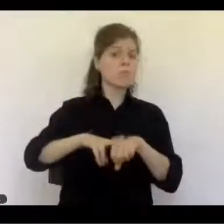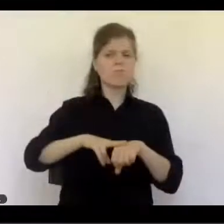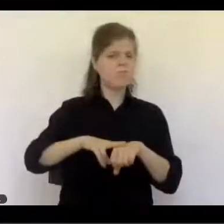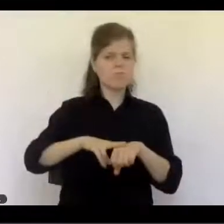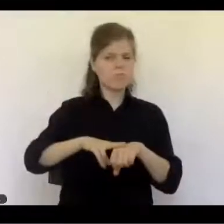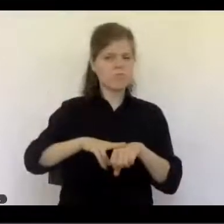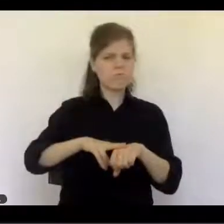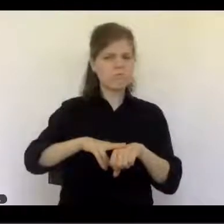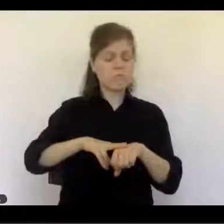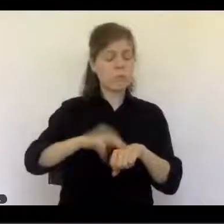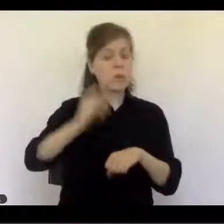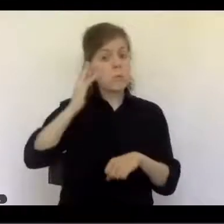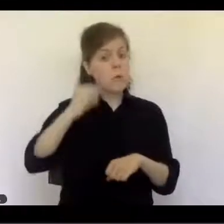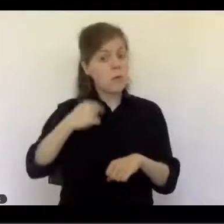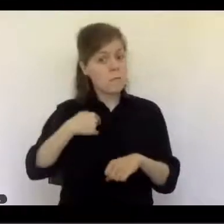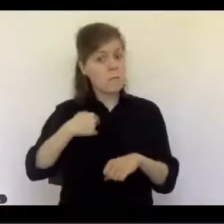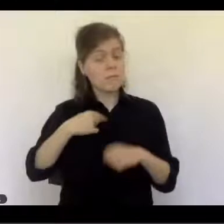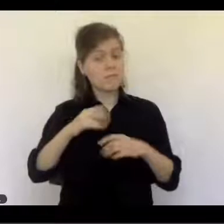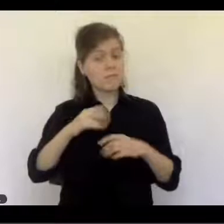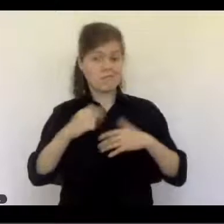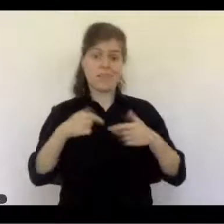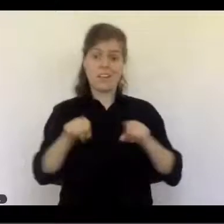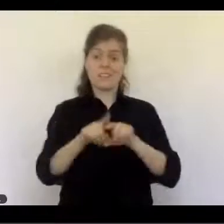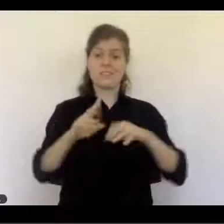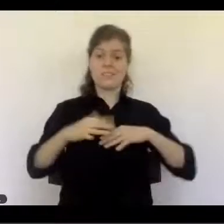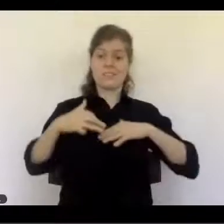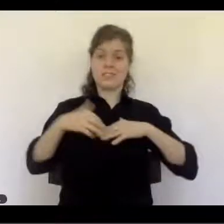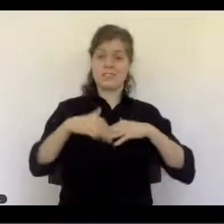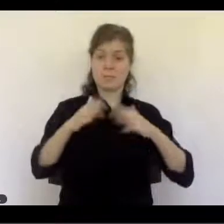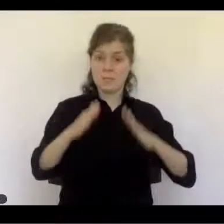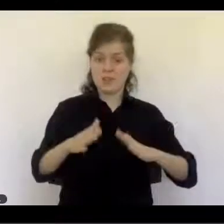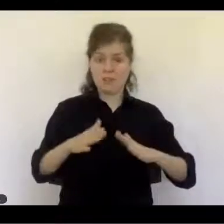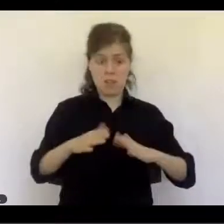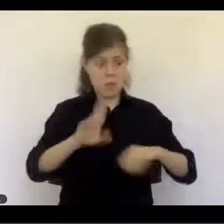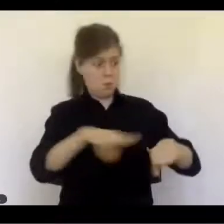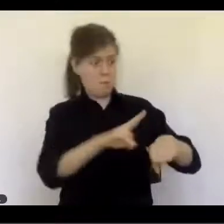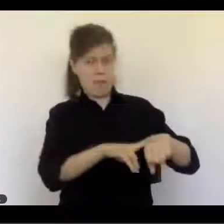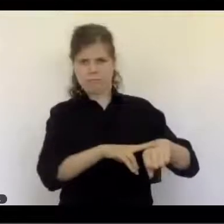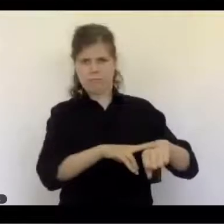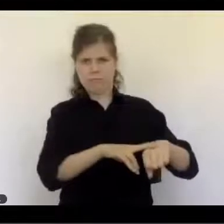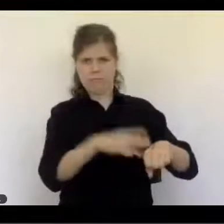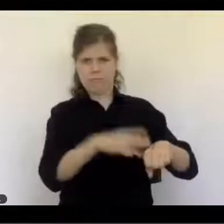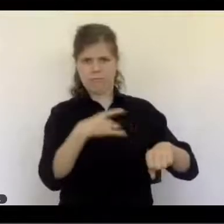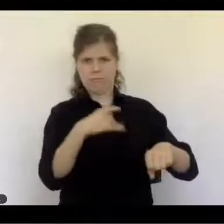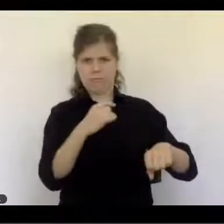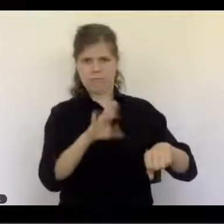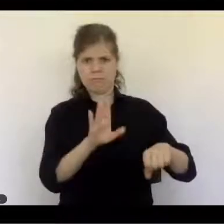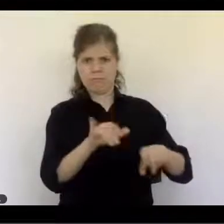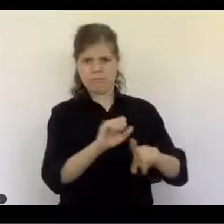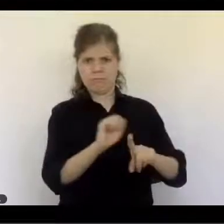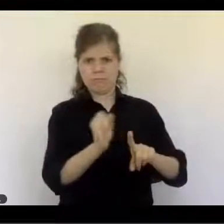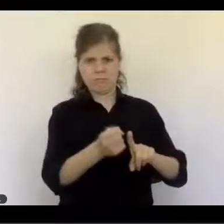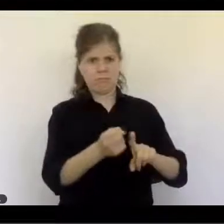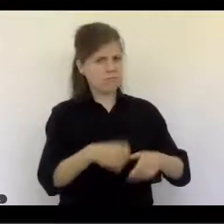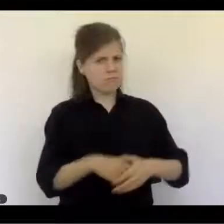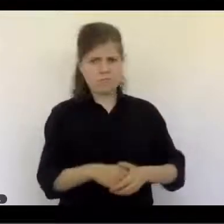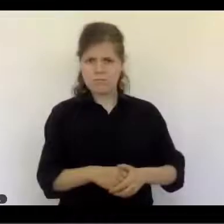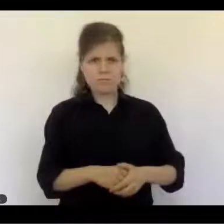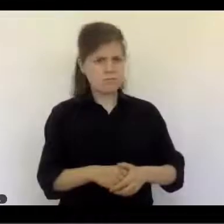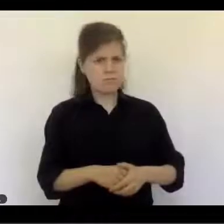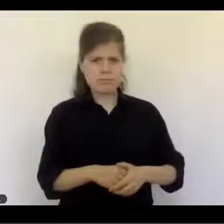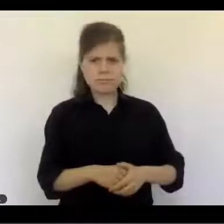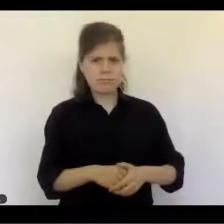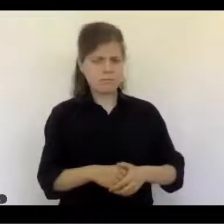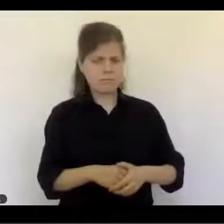as an Indigenous person, didn't like normal very much. Normal, as we used to know it,